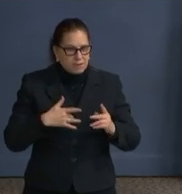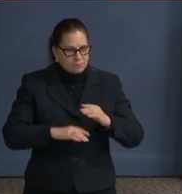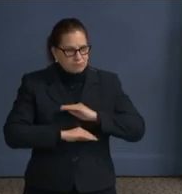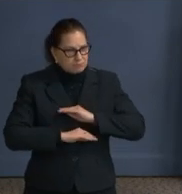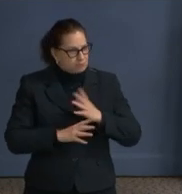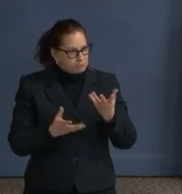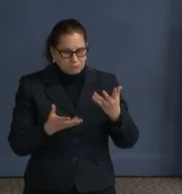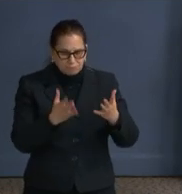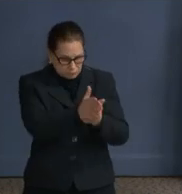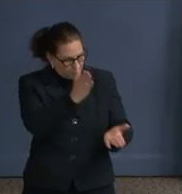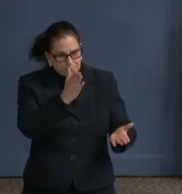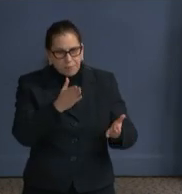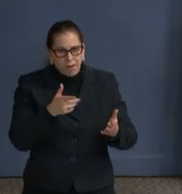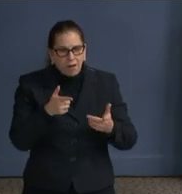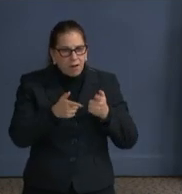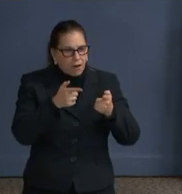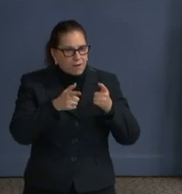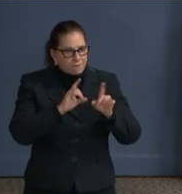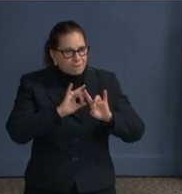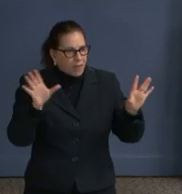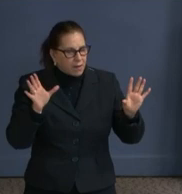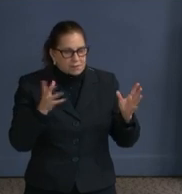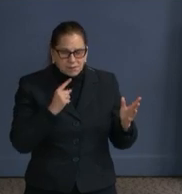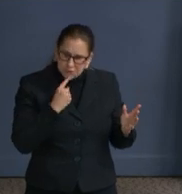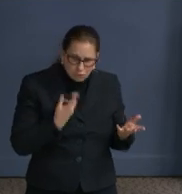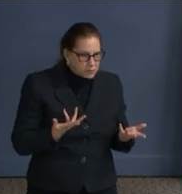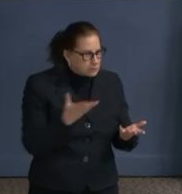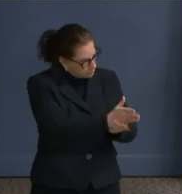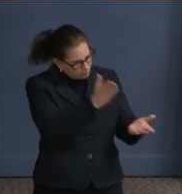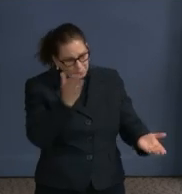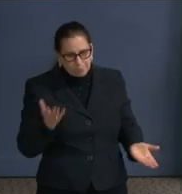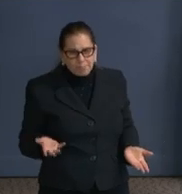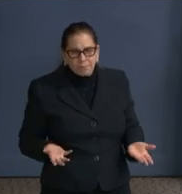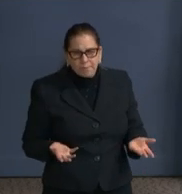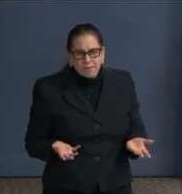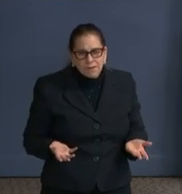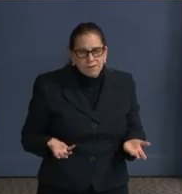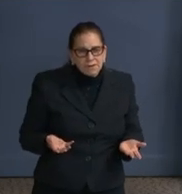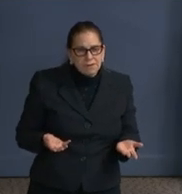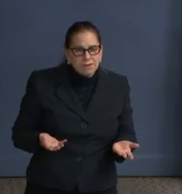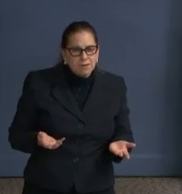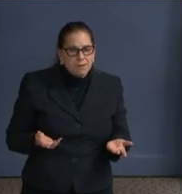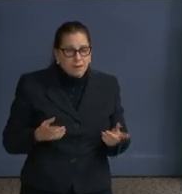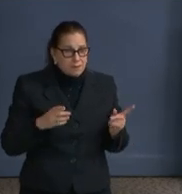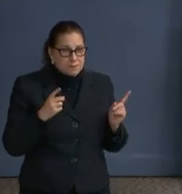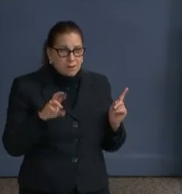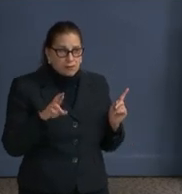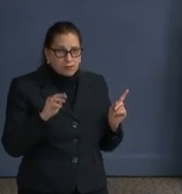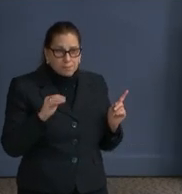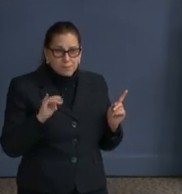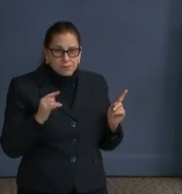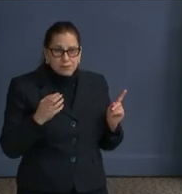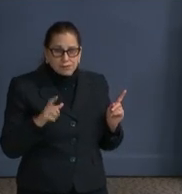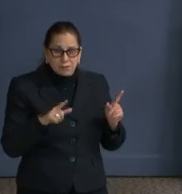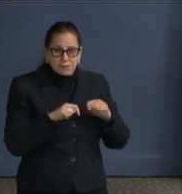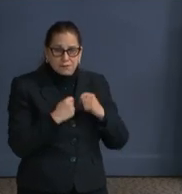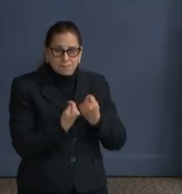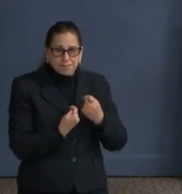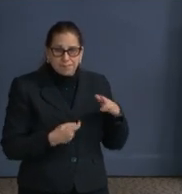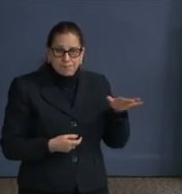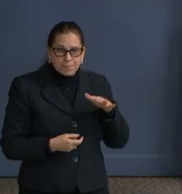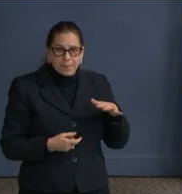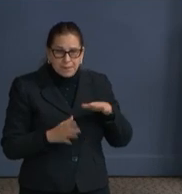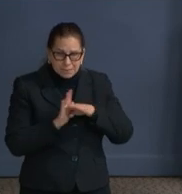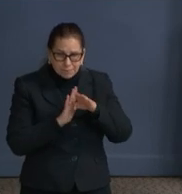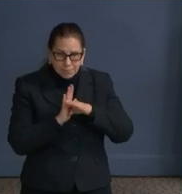We take that very seriously. Dr. Mitchell has and his team have developed some